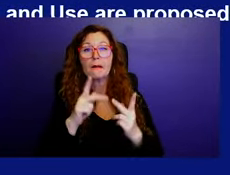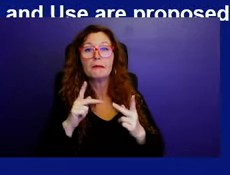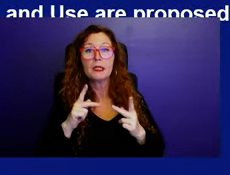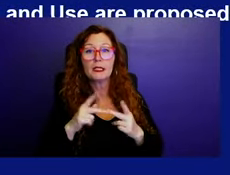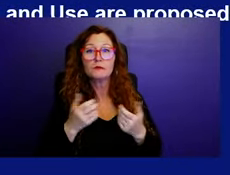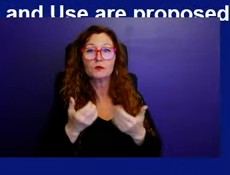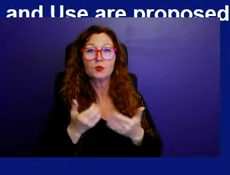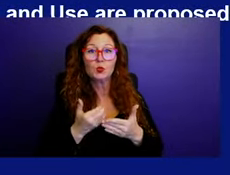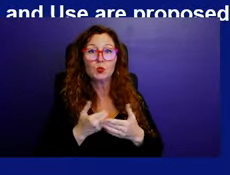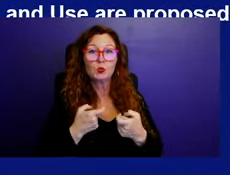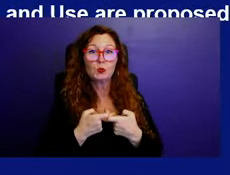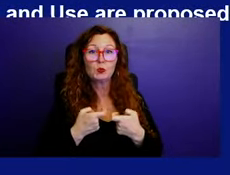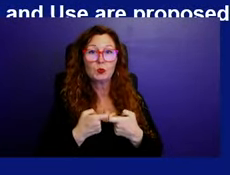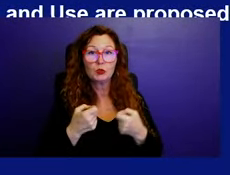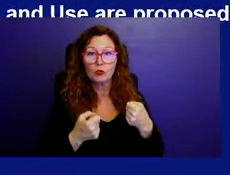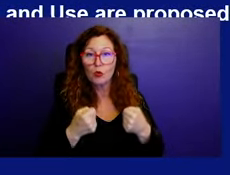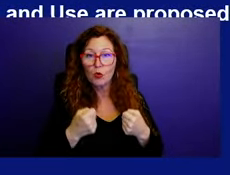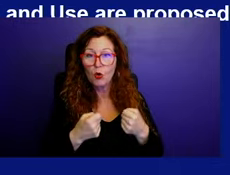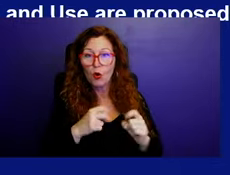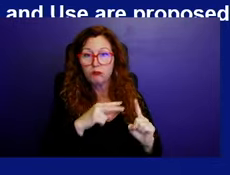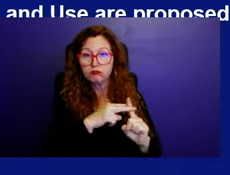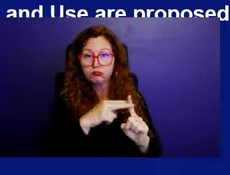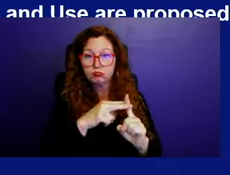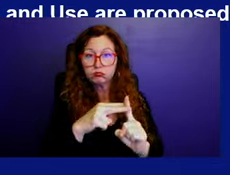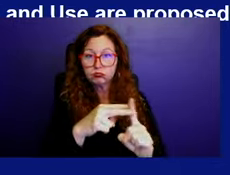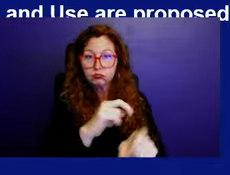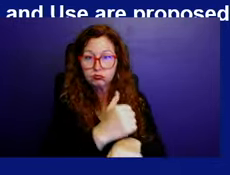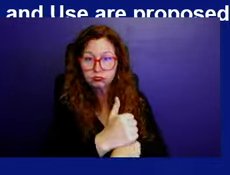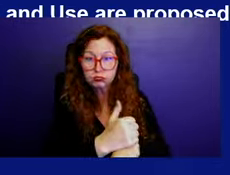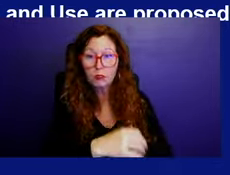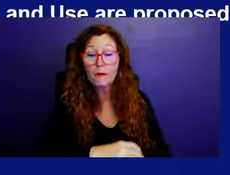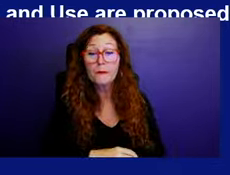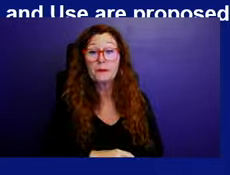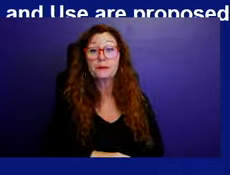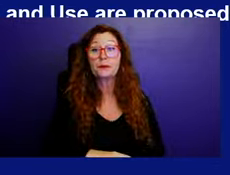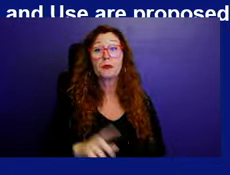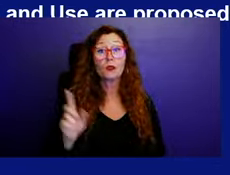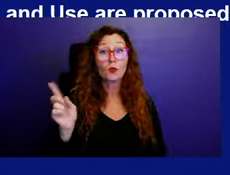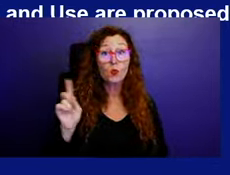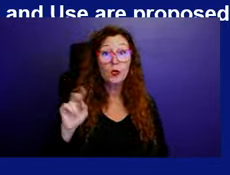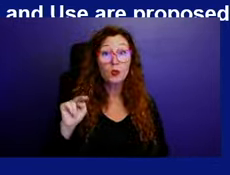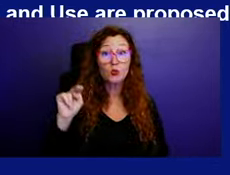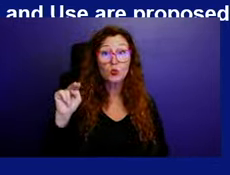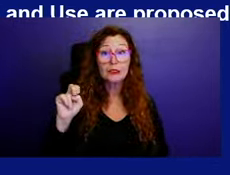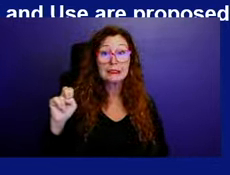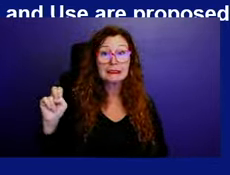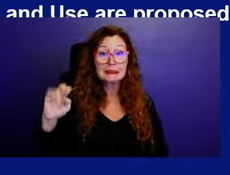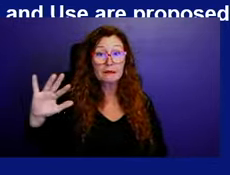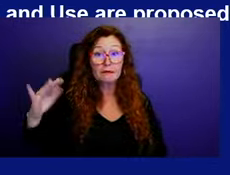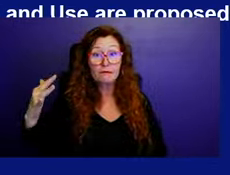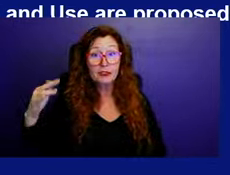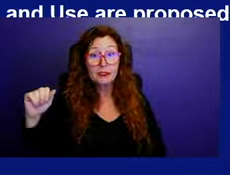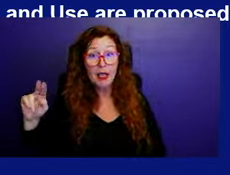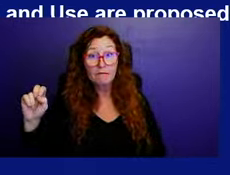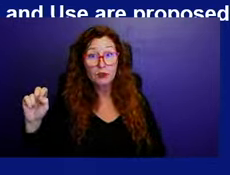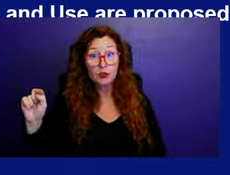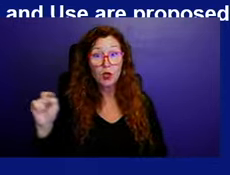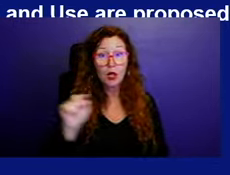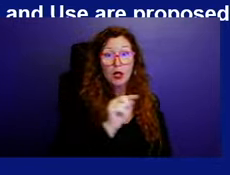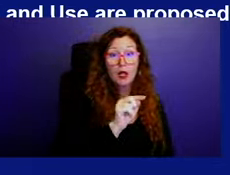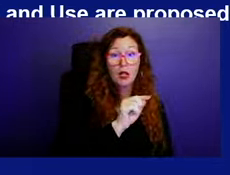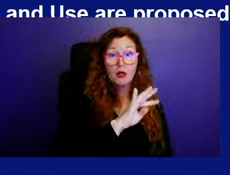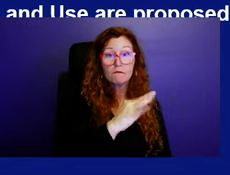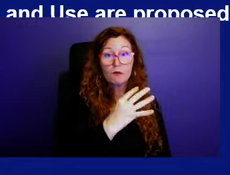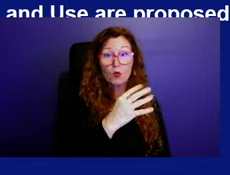The 4.63 acre site is generally located between Northeast Fifth Avenue and Northeast 4th Avenue and between Seacrest Boulevard and Northeast